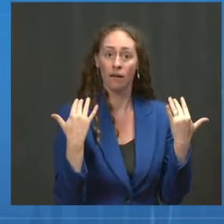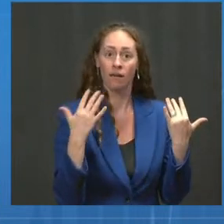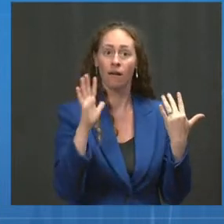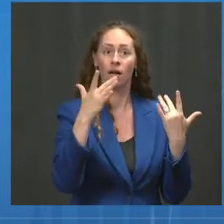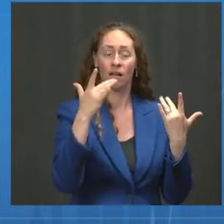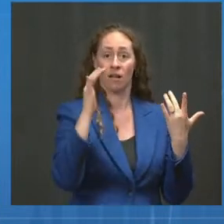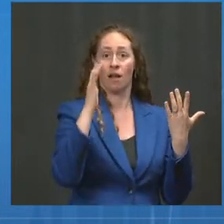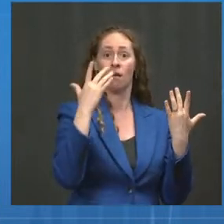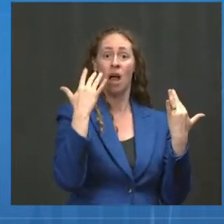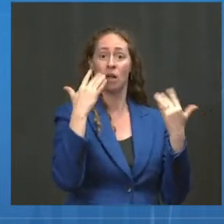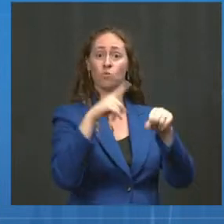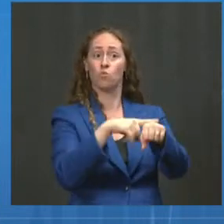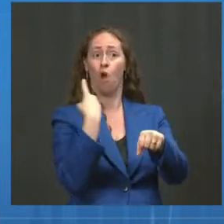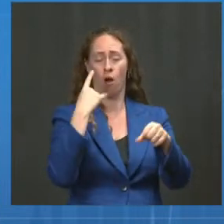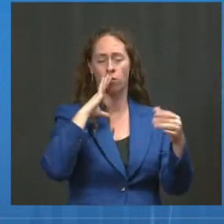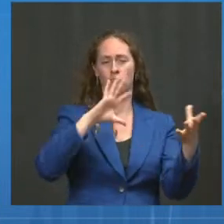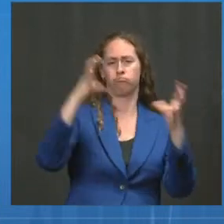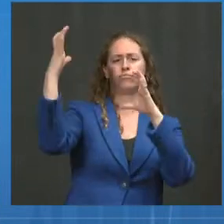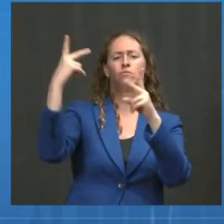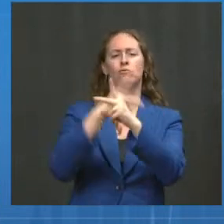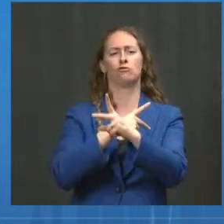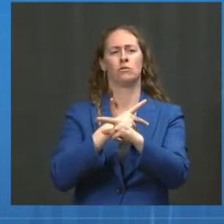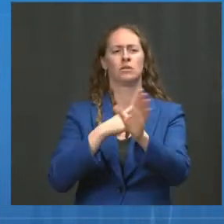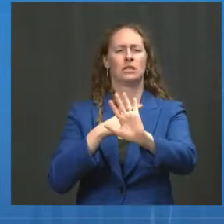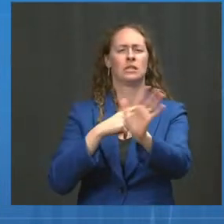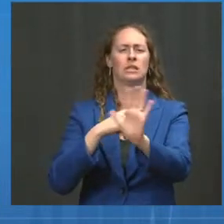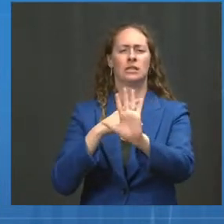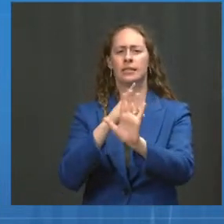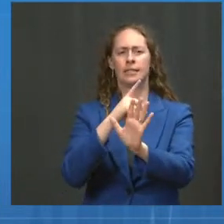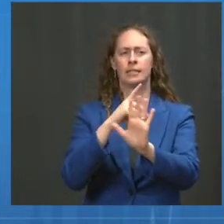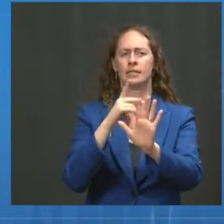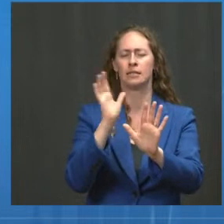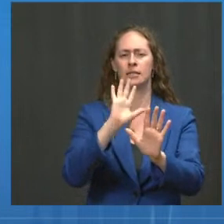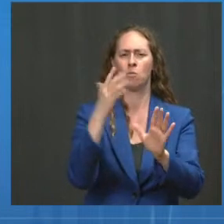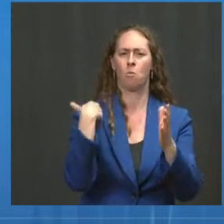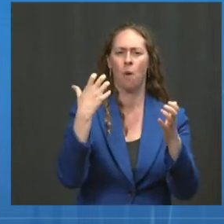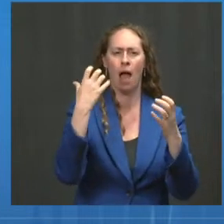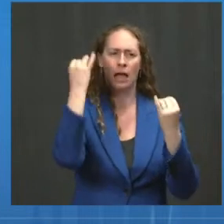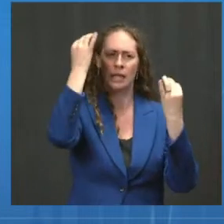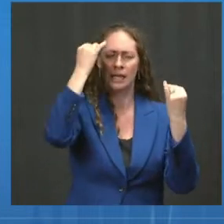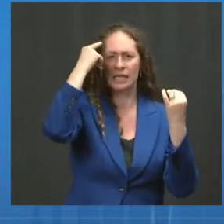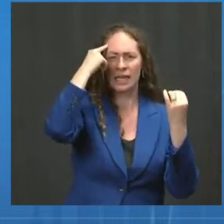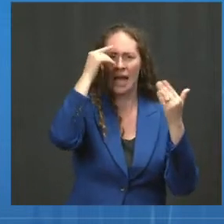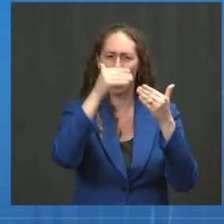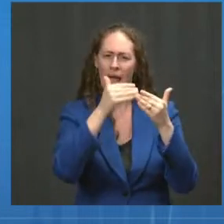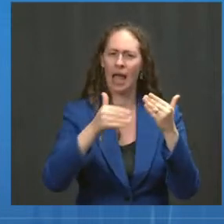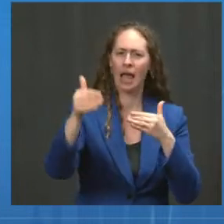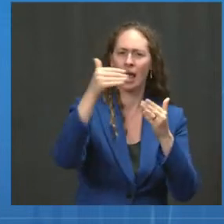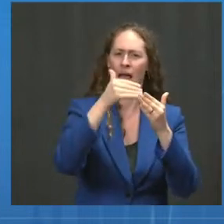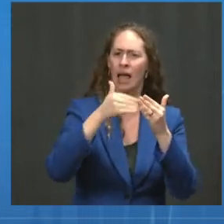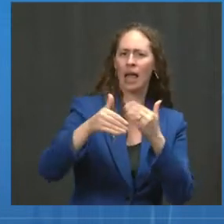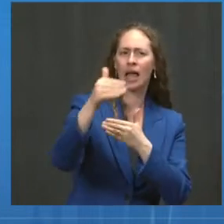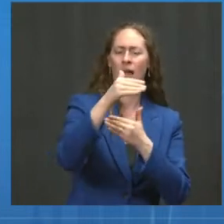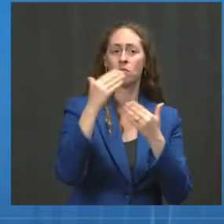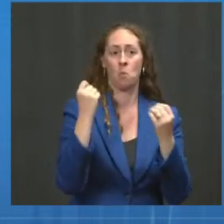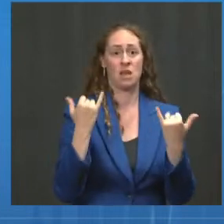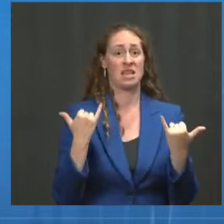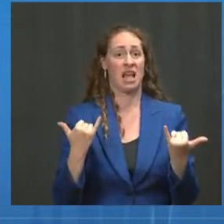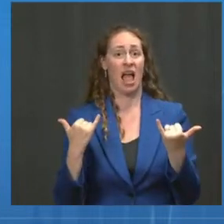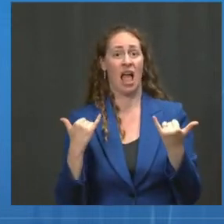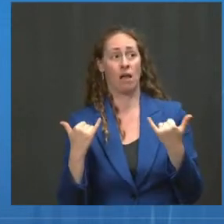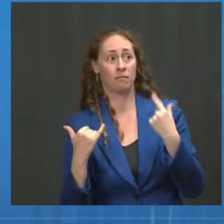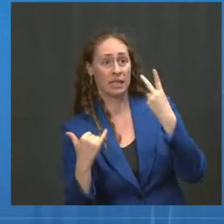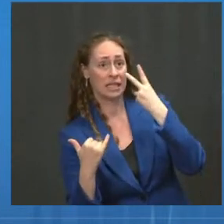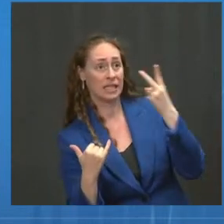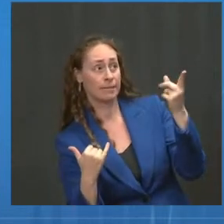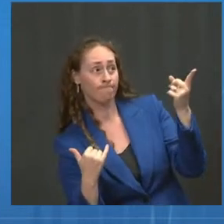yourselves, you're considerably behind your real full capability of being response. So as Vivek said in the